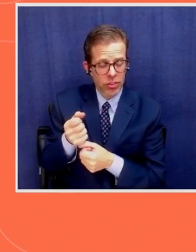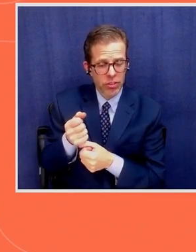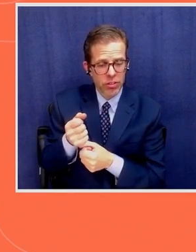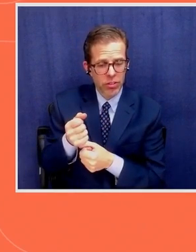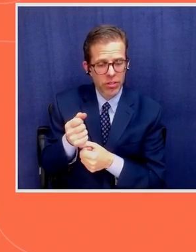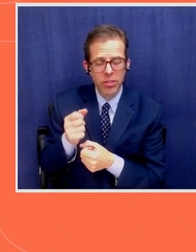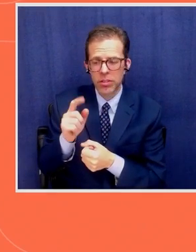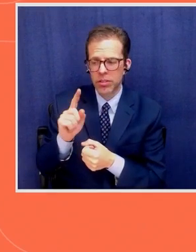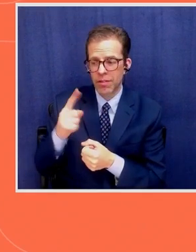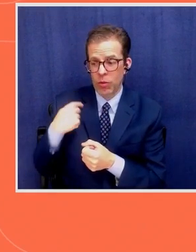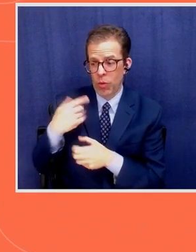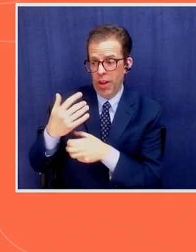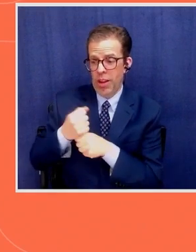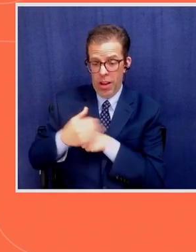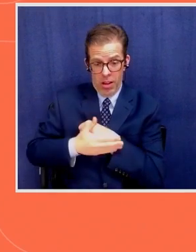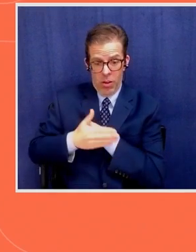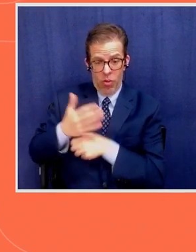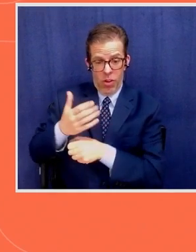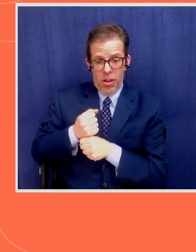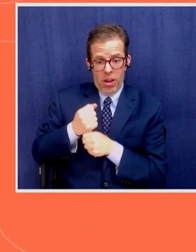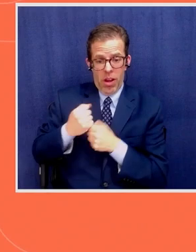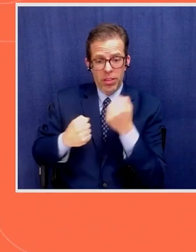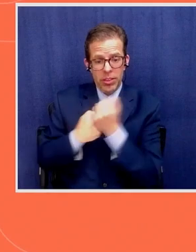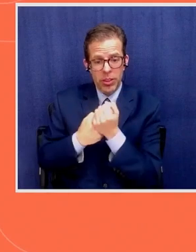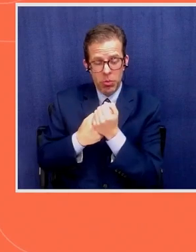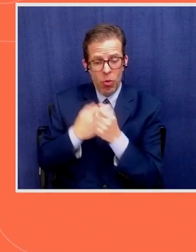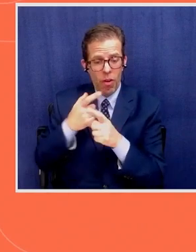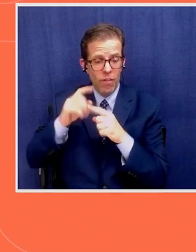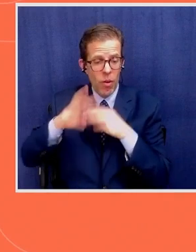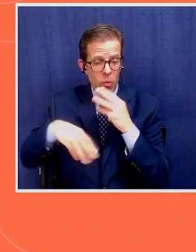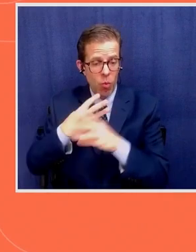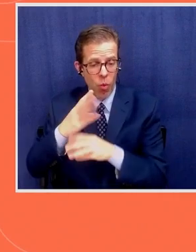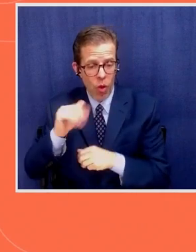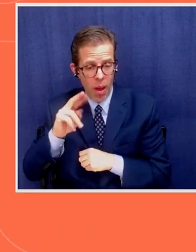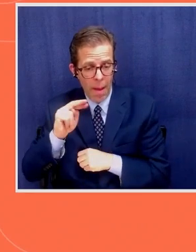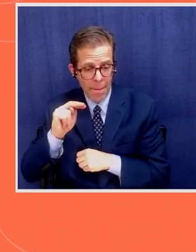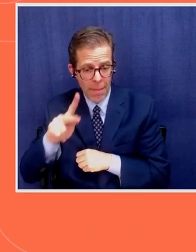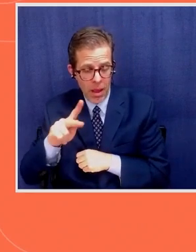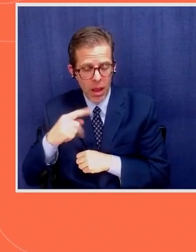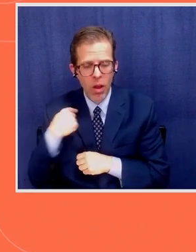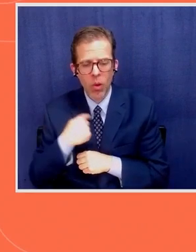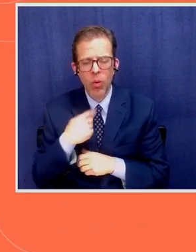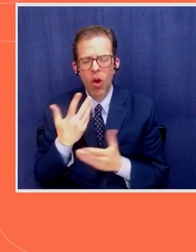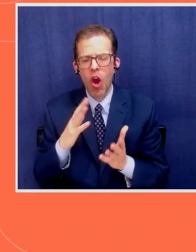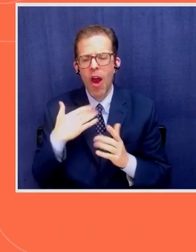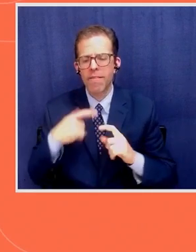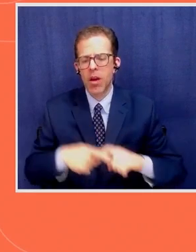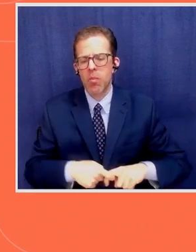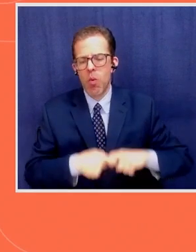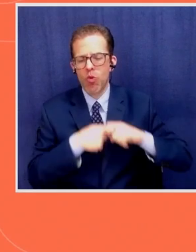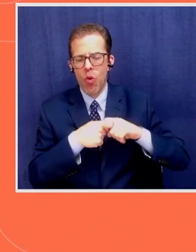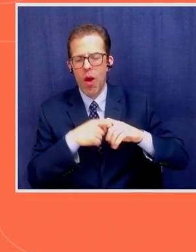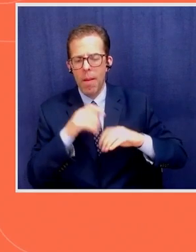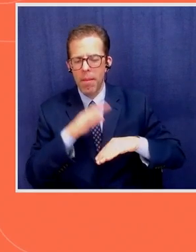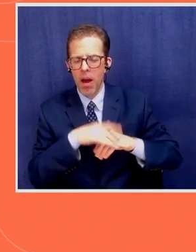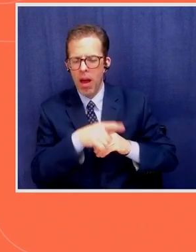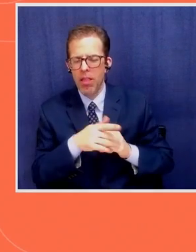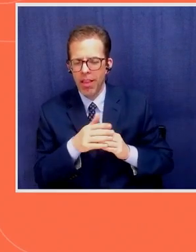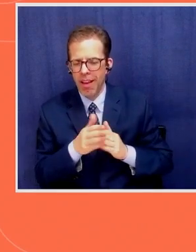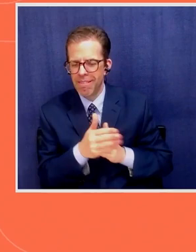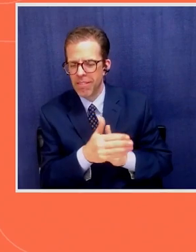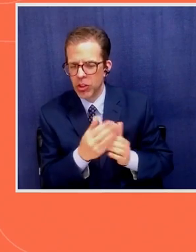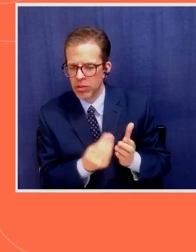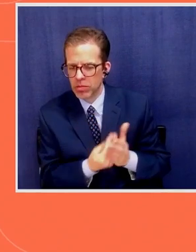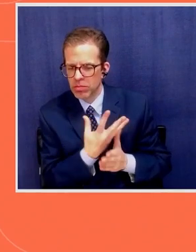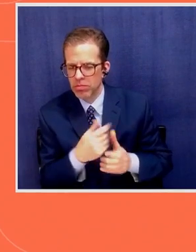through the GF and IDA, they had a moratorium put on the fisheries and that ensured that they